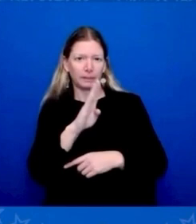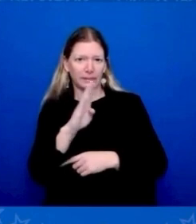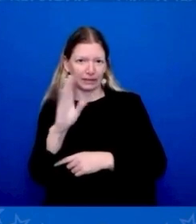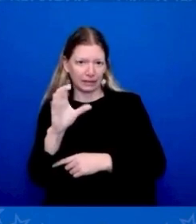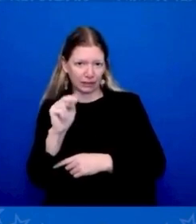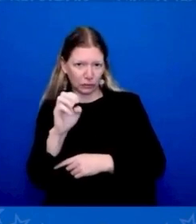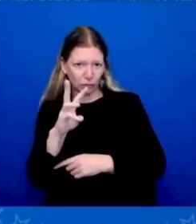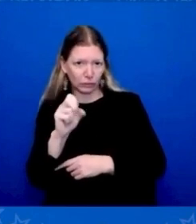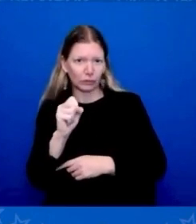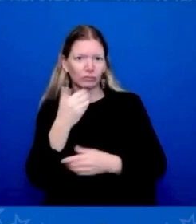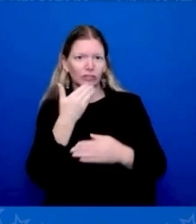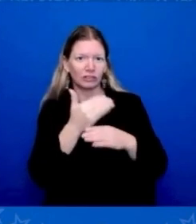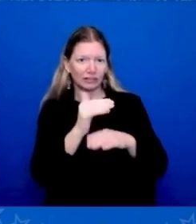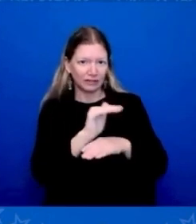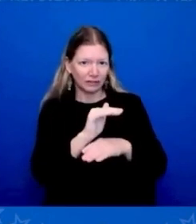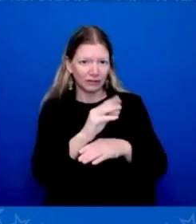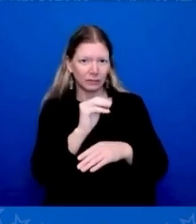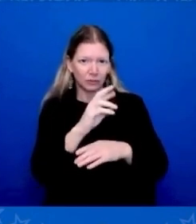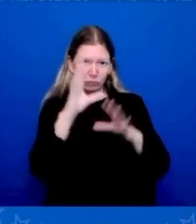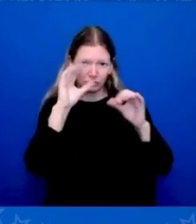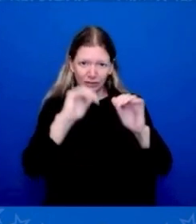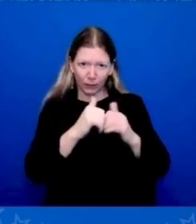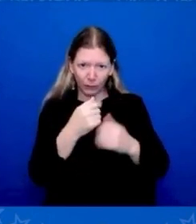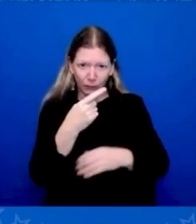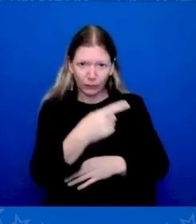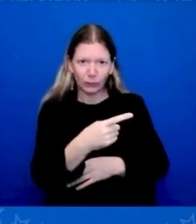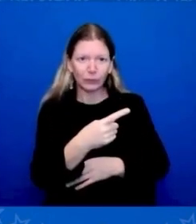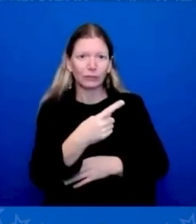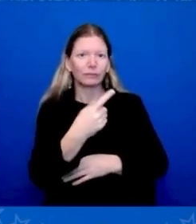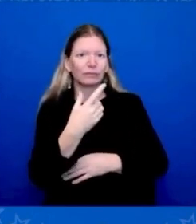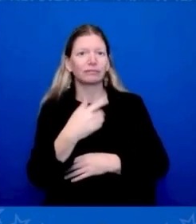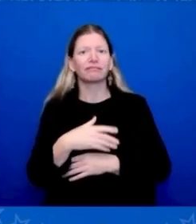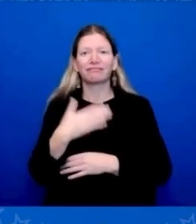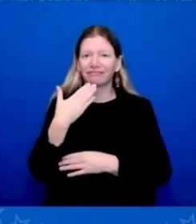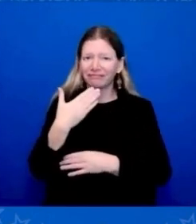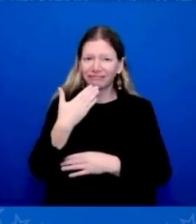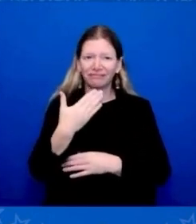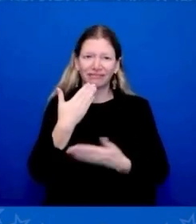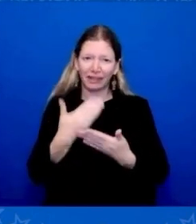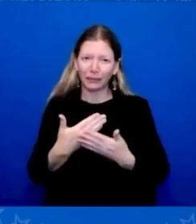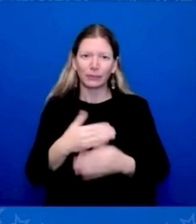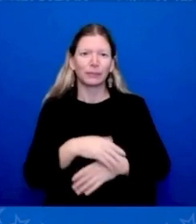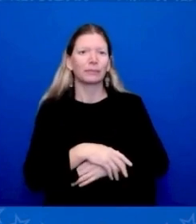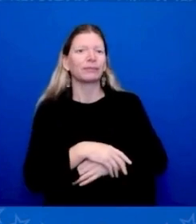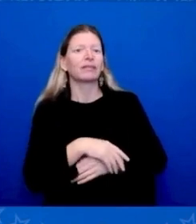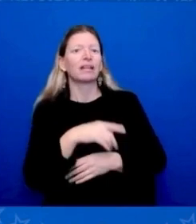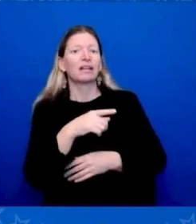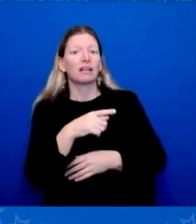These five day trips around the world are no problem. I can imagine. It is evening. I'd like to remind you.